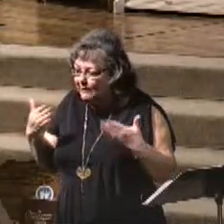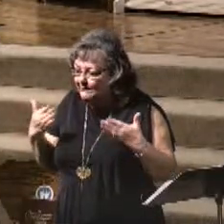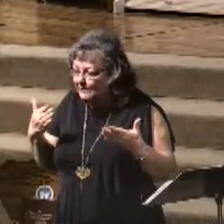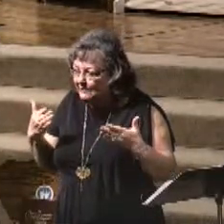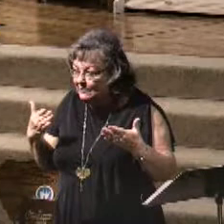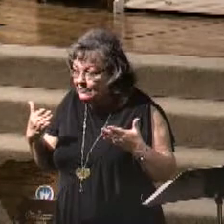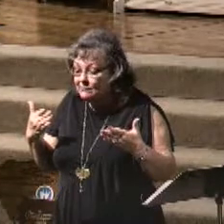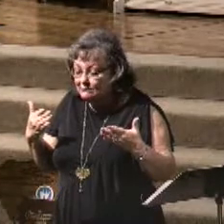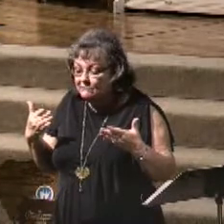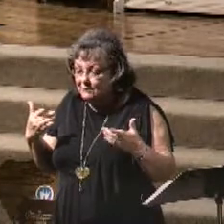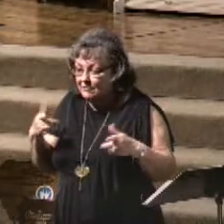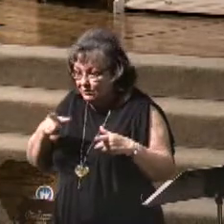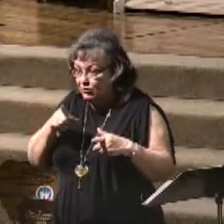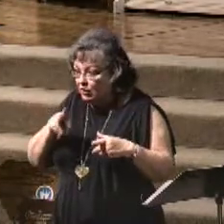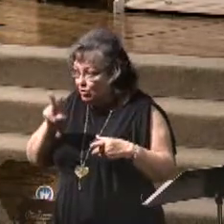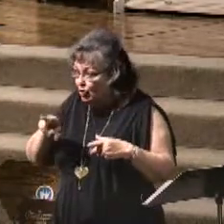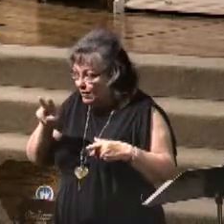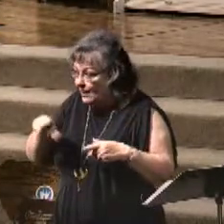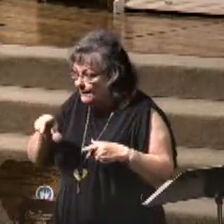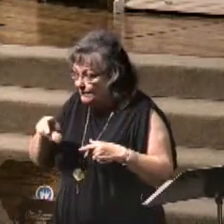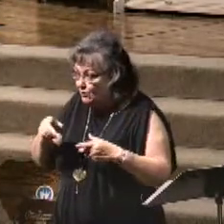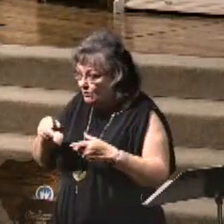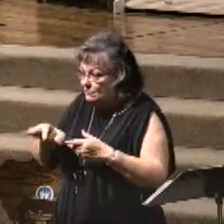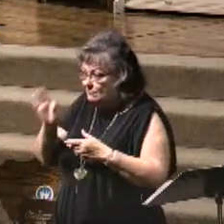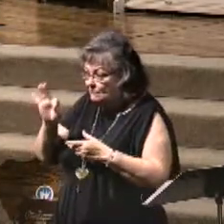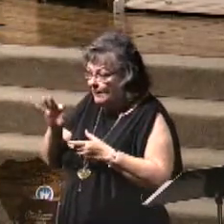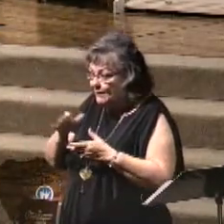You can look it up. Check me out. I'm not making it up.